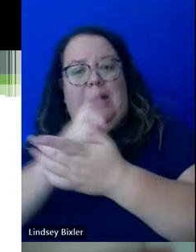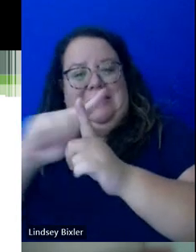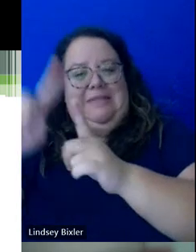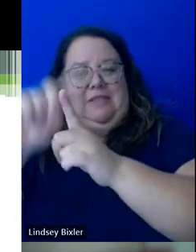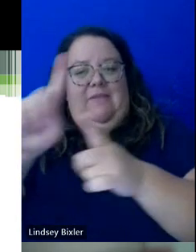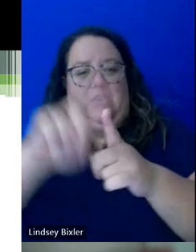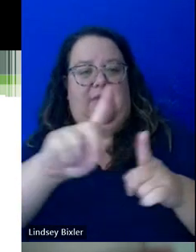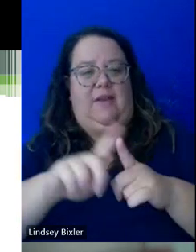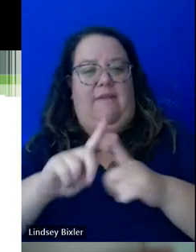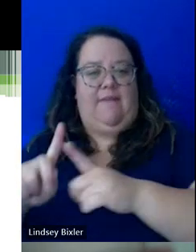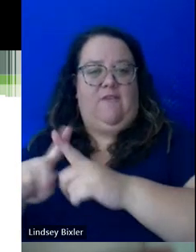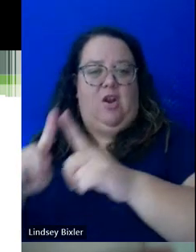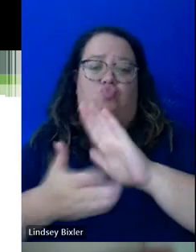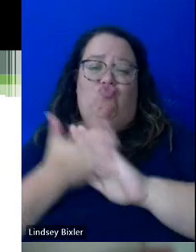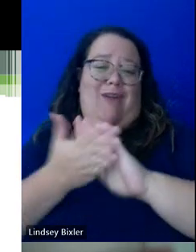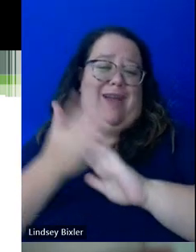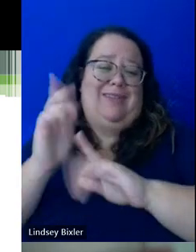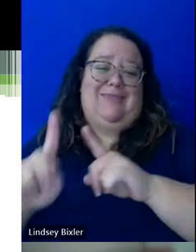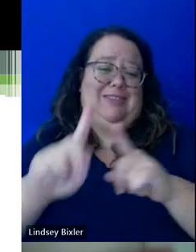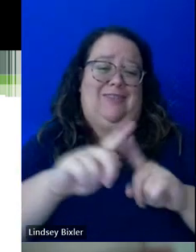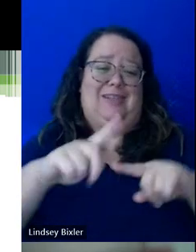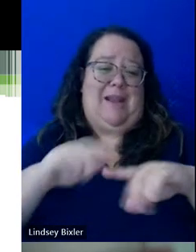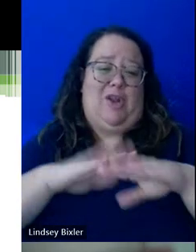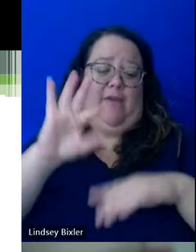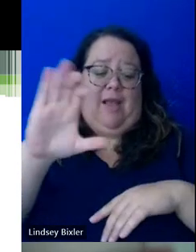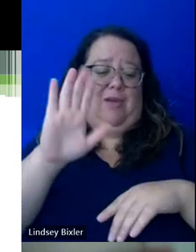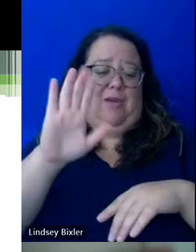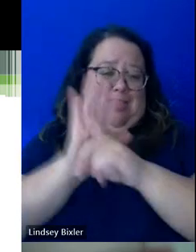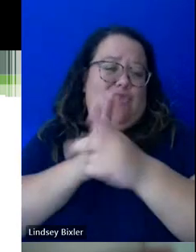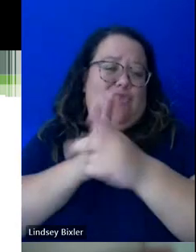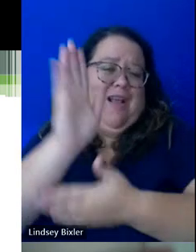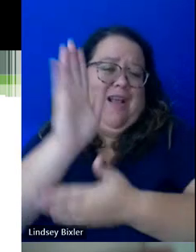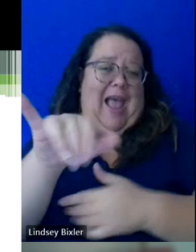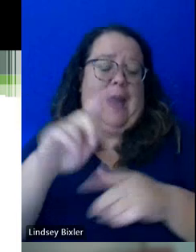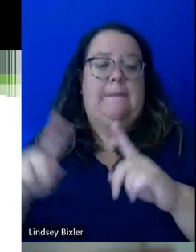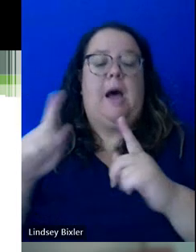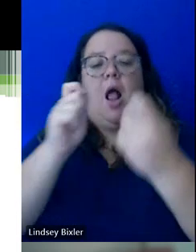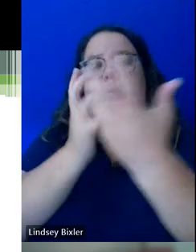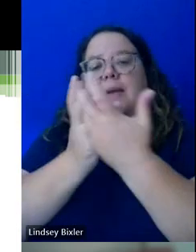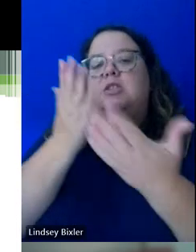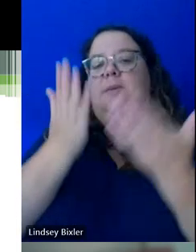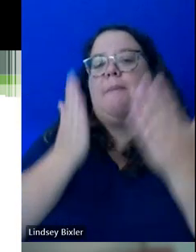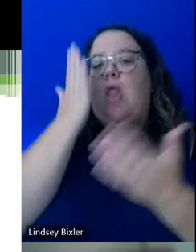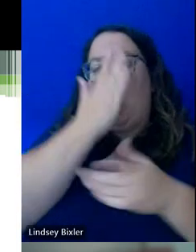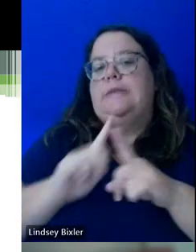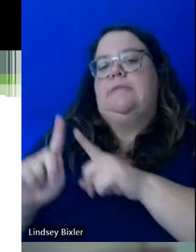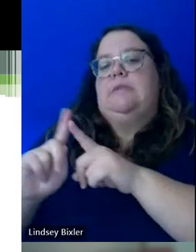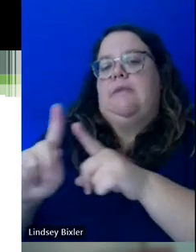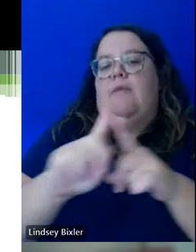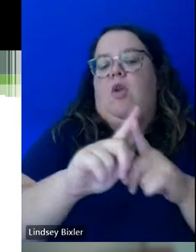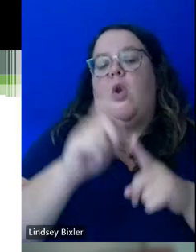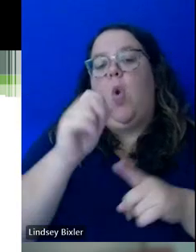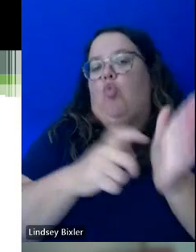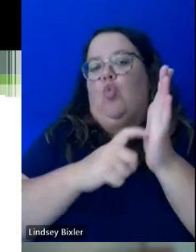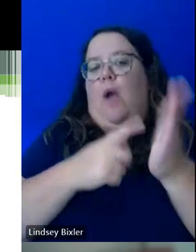you know, run differently by each faculty member, and that's their right. But the accommodations then might show up a little bit differently or might require a